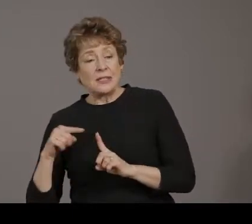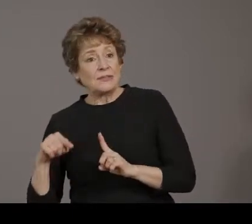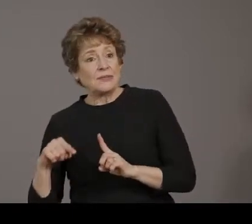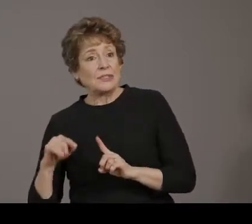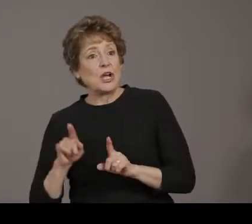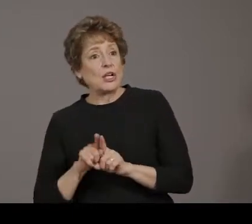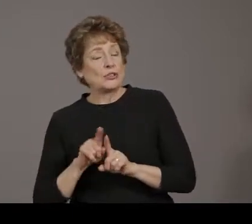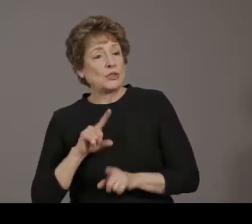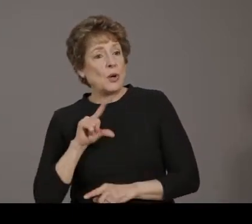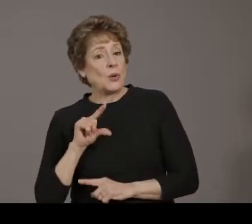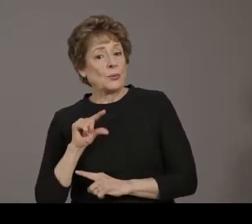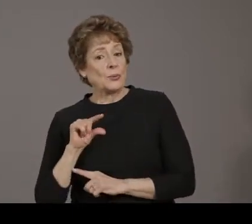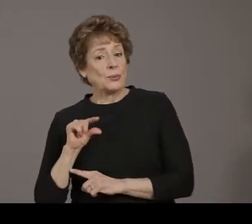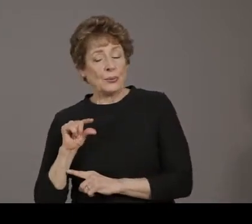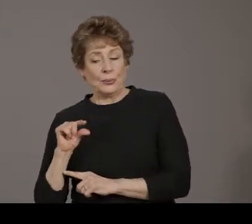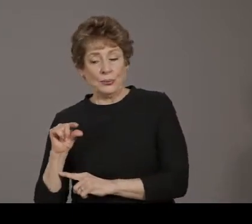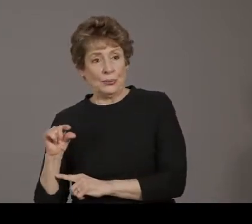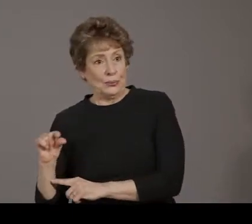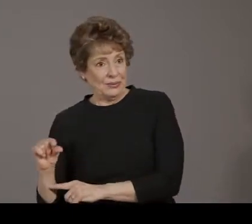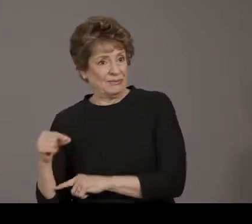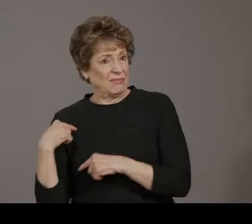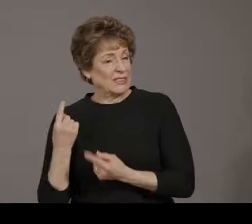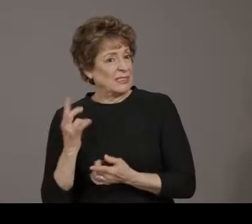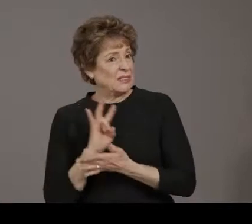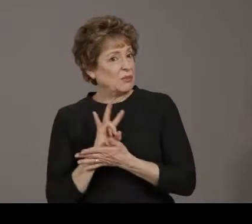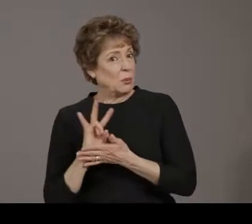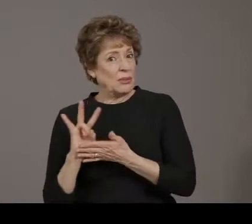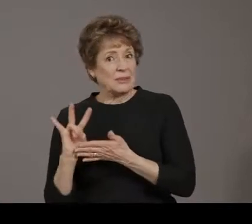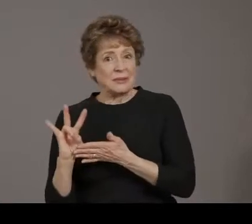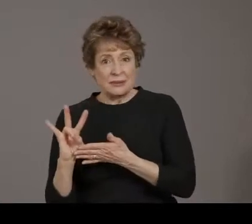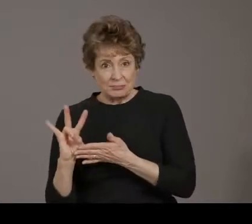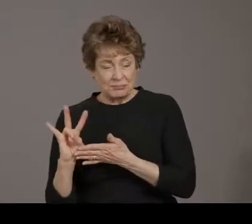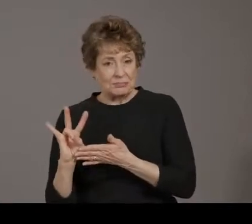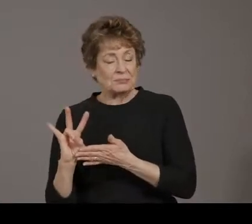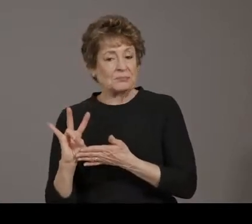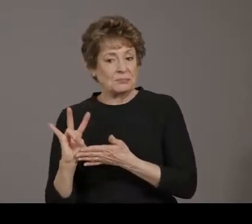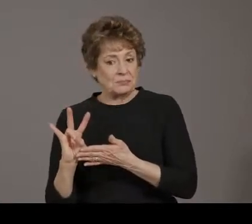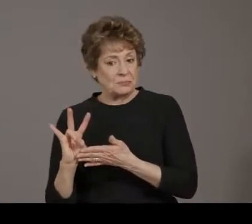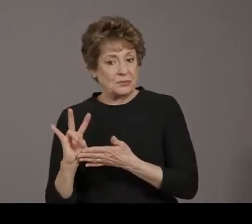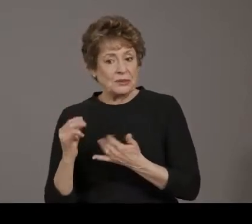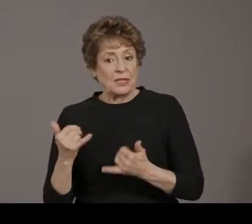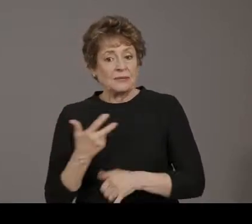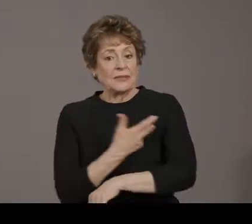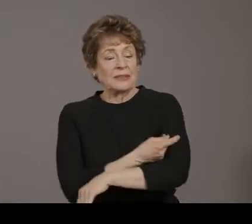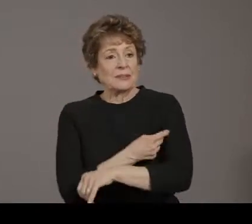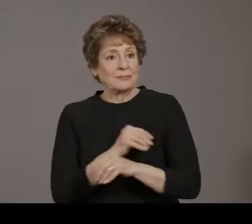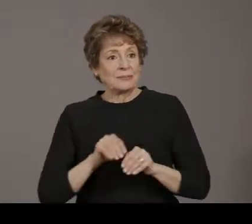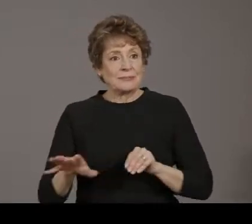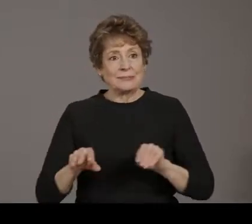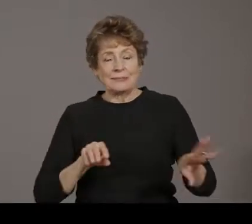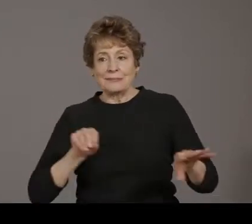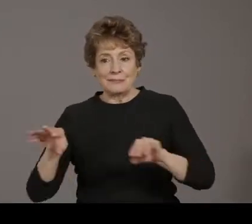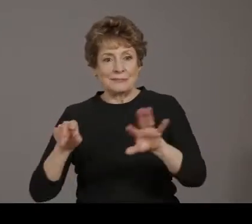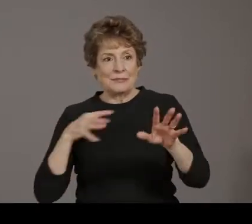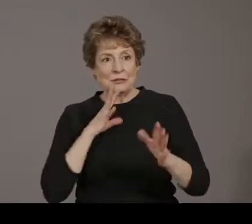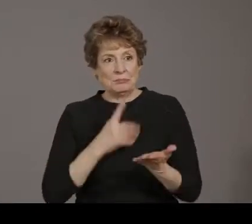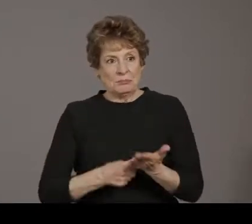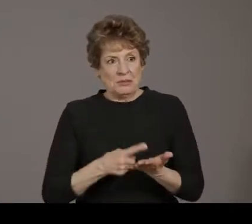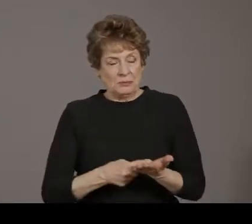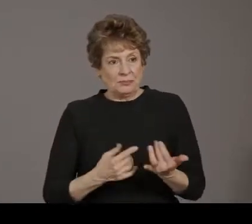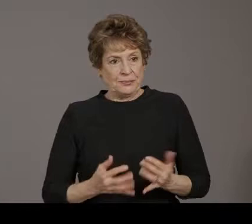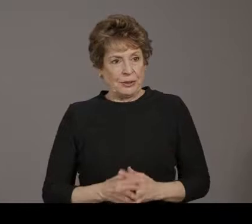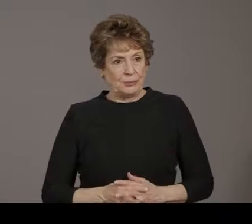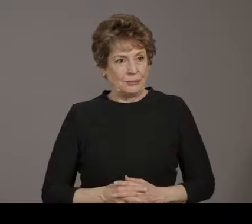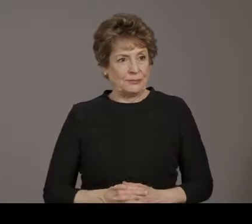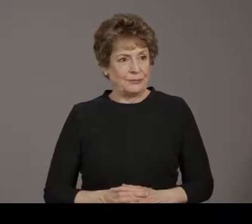So moving into COVID-19 vaccine distribution, I'll provide some updates on COVID-19 vaccine and the implementation